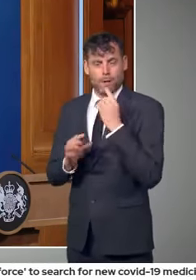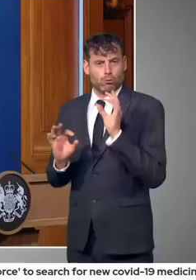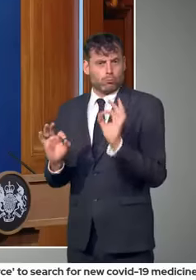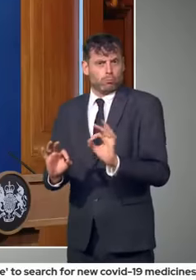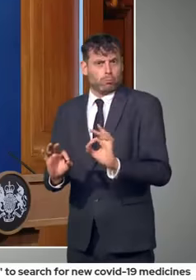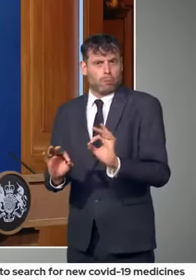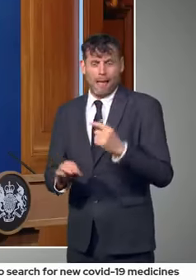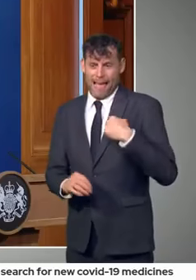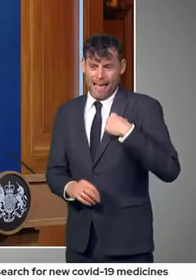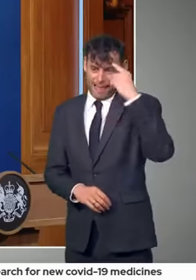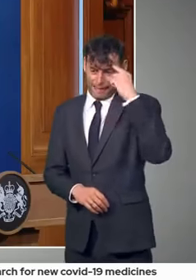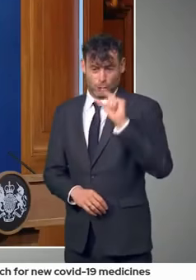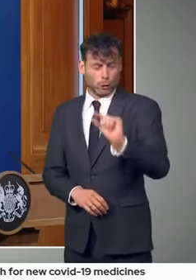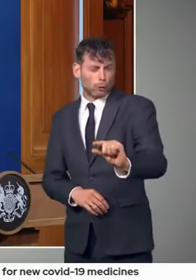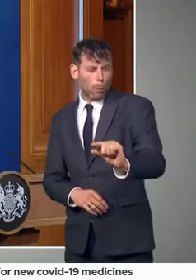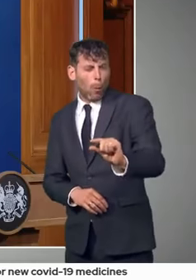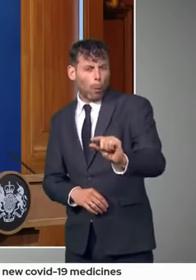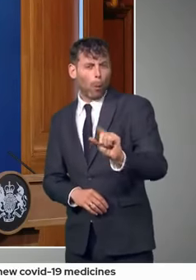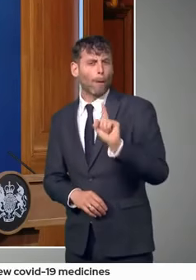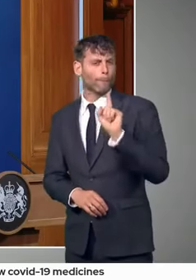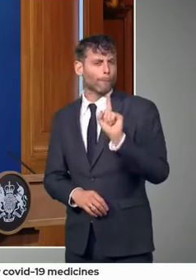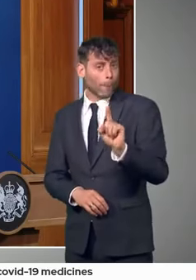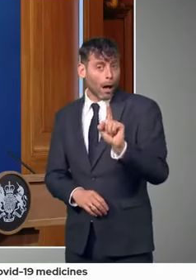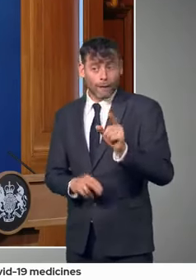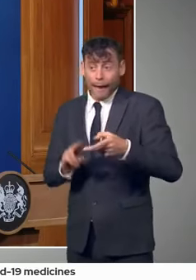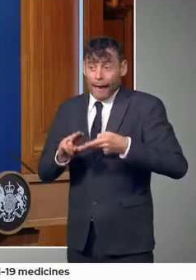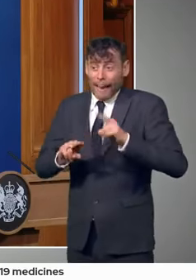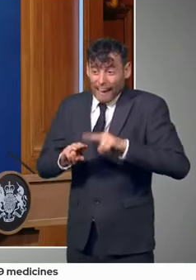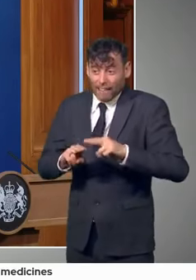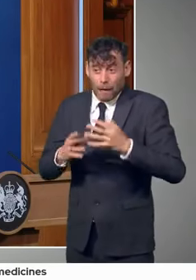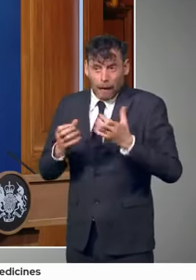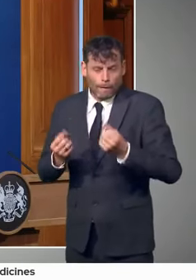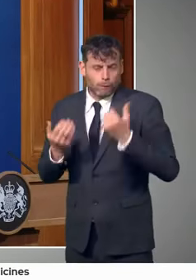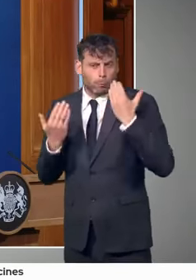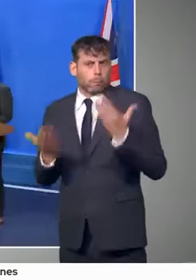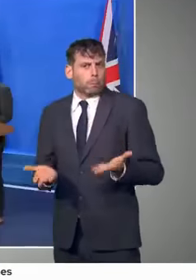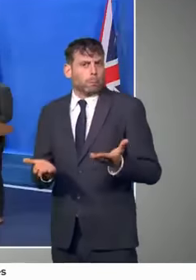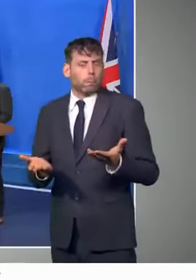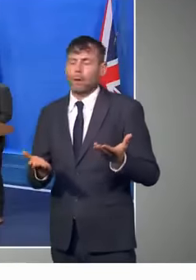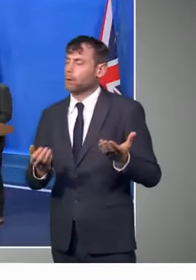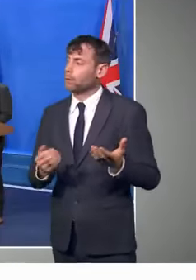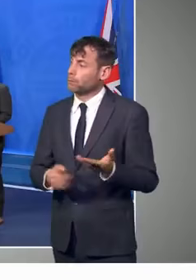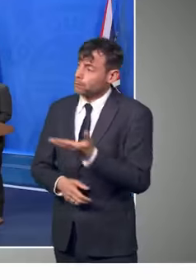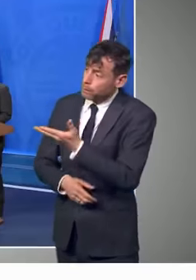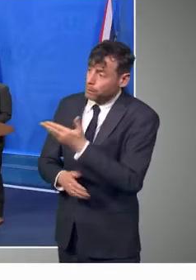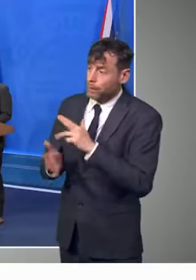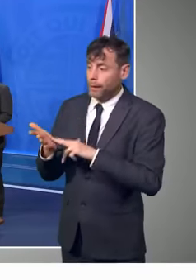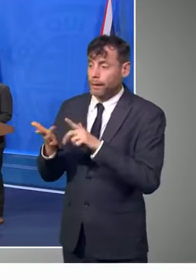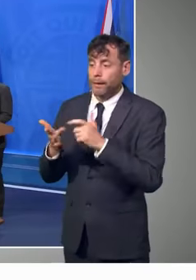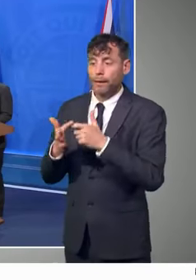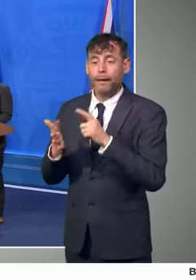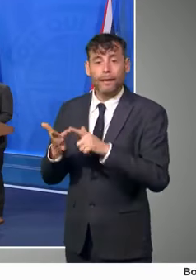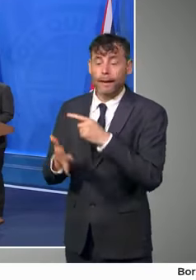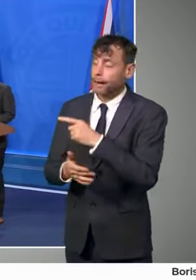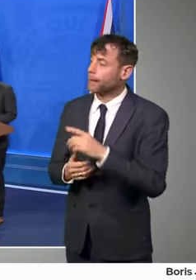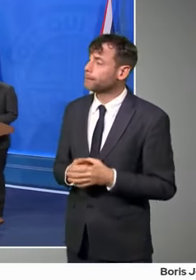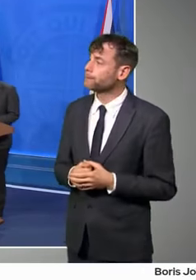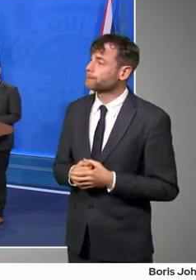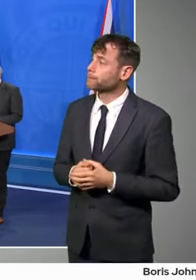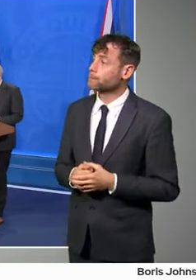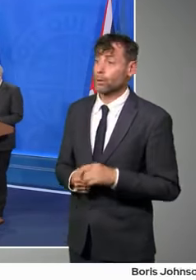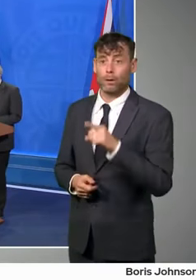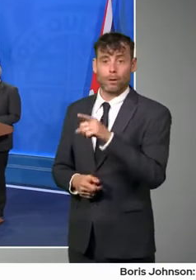if indeed there are any, but Nikki, if you'd like to comment on that. Absolutely. Thank you, Prime Minister. It's a really good question, Annette.